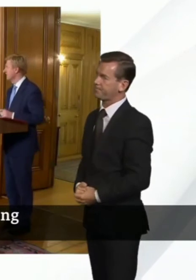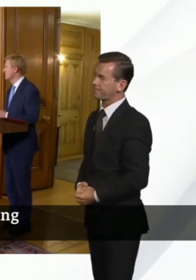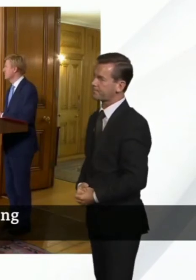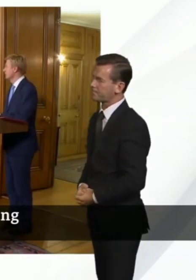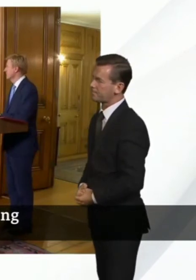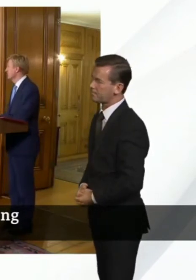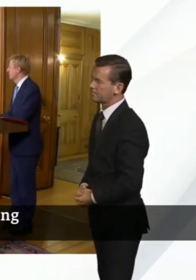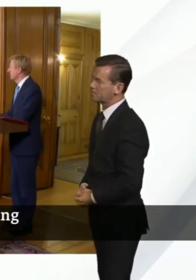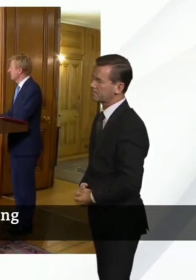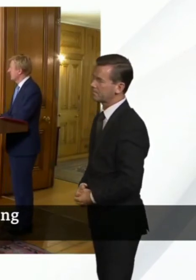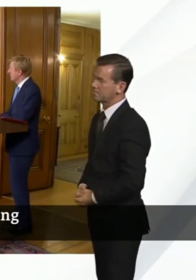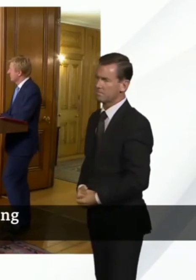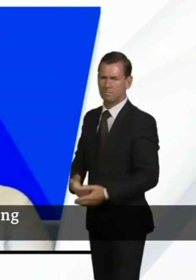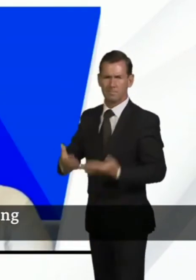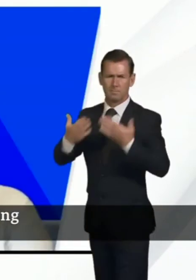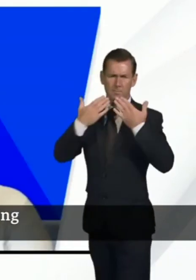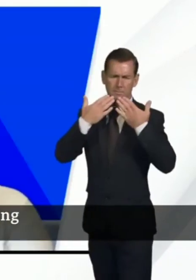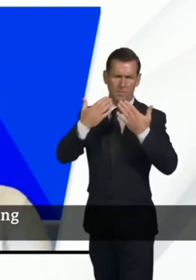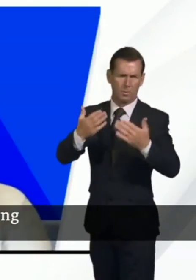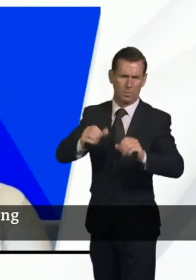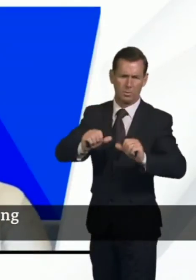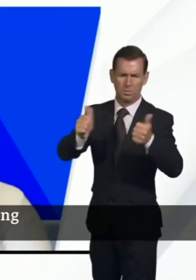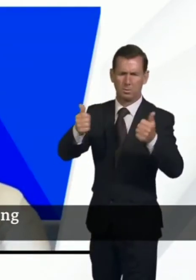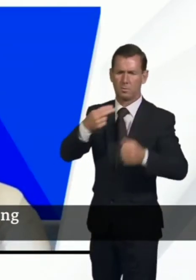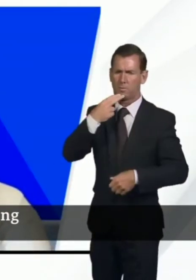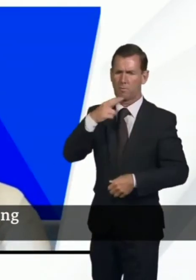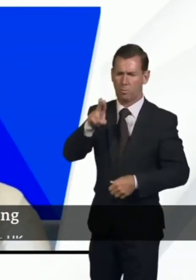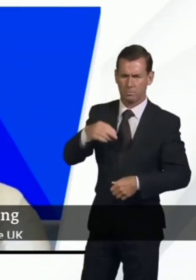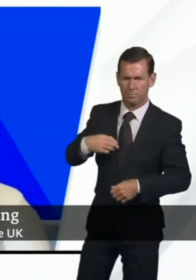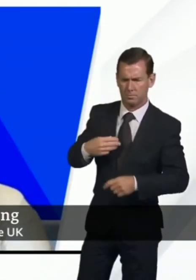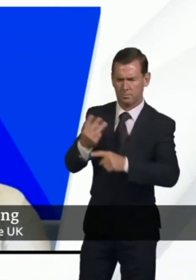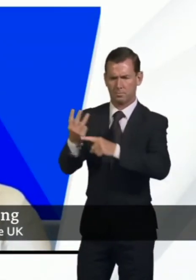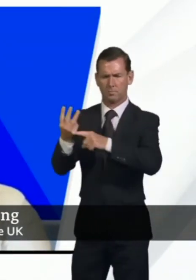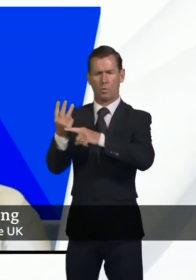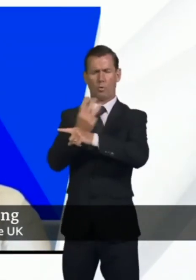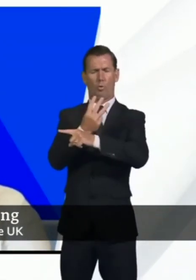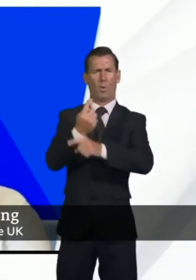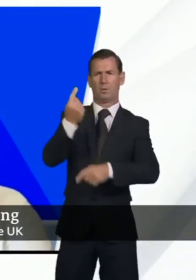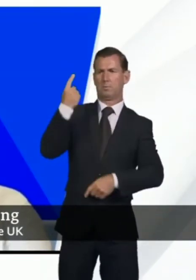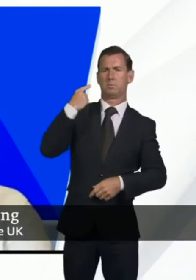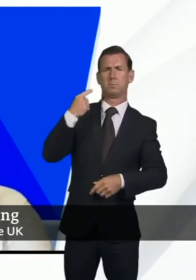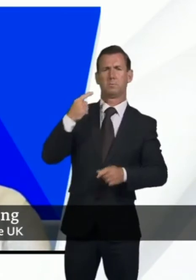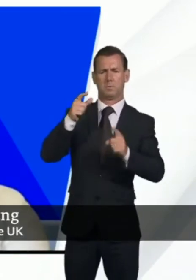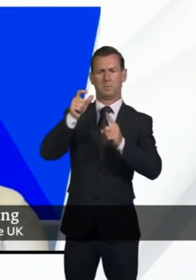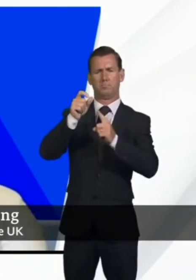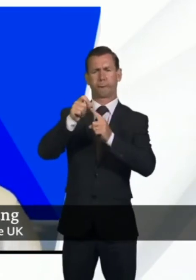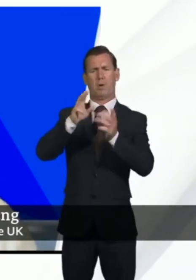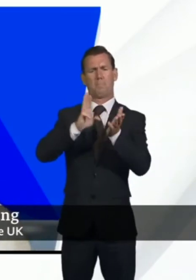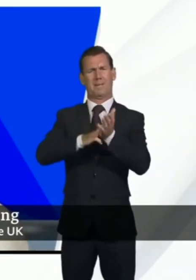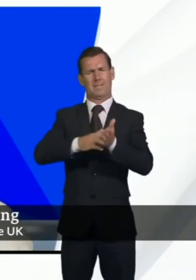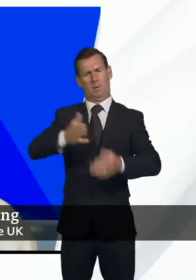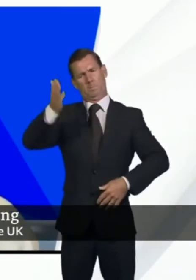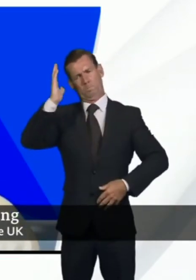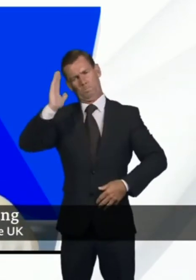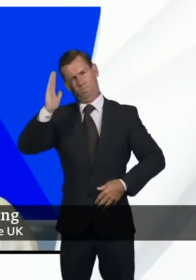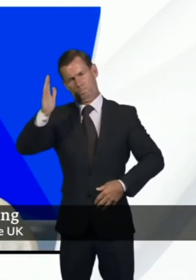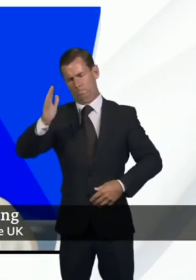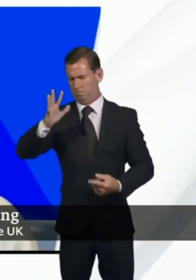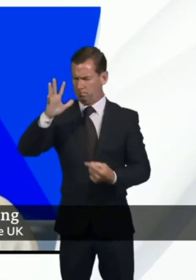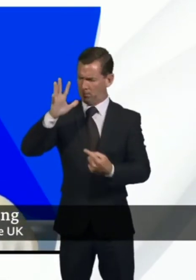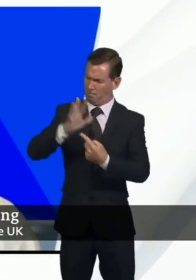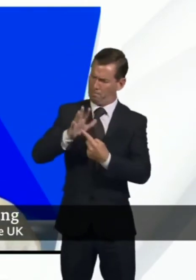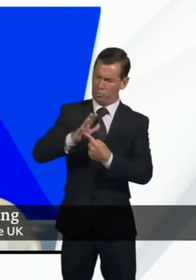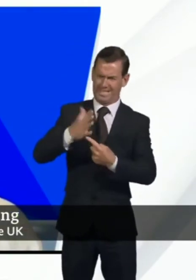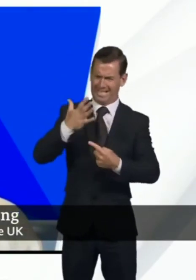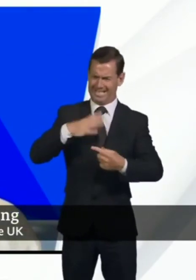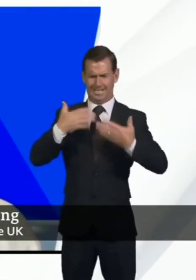Thank you, Secretary of State. Good afternoon. Three weeks ago on the steps of Downing Street, the Prime Minister had talked of the need for the maximum possible transparency